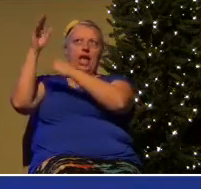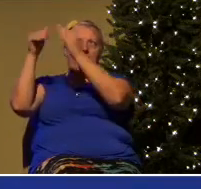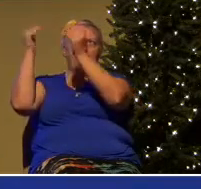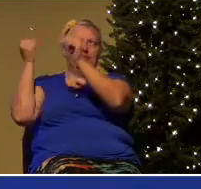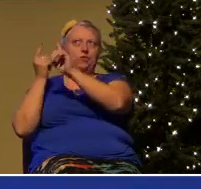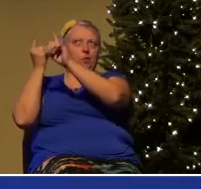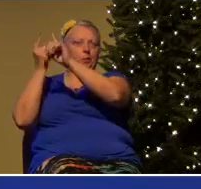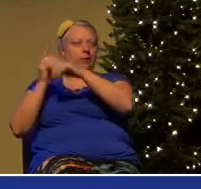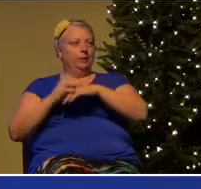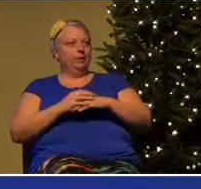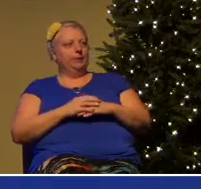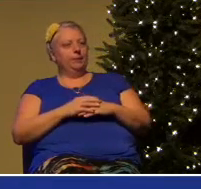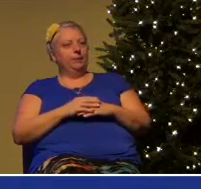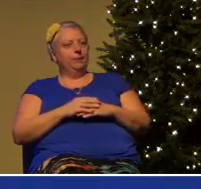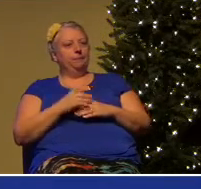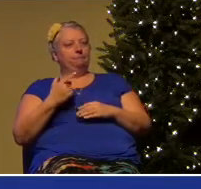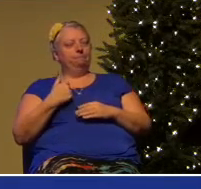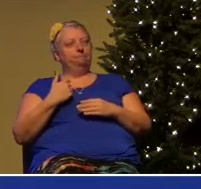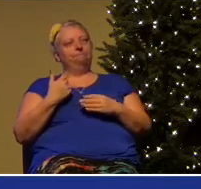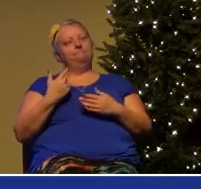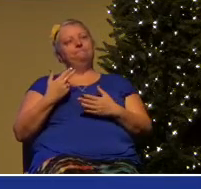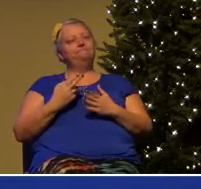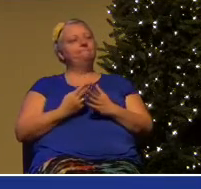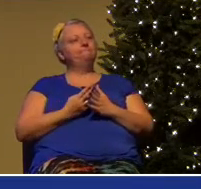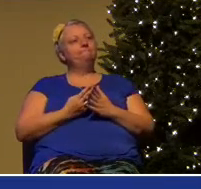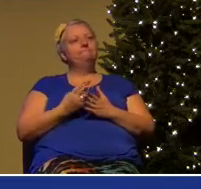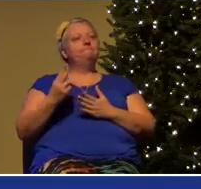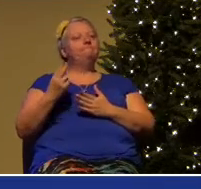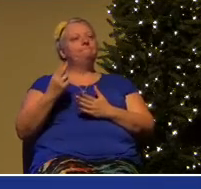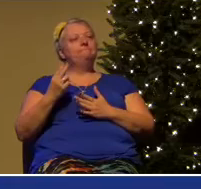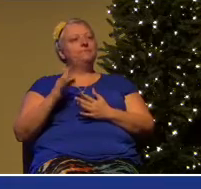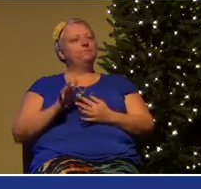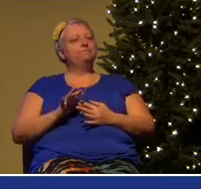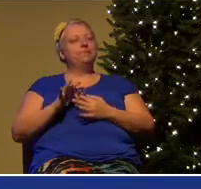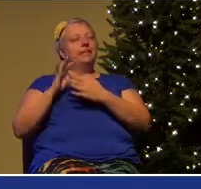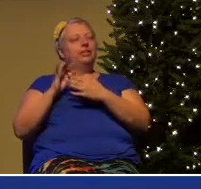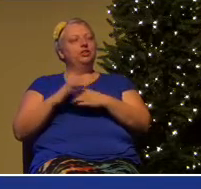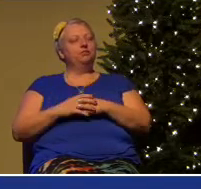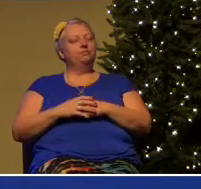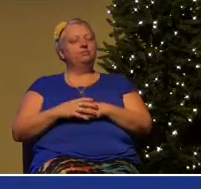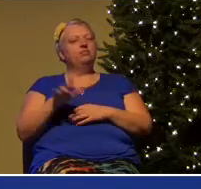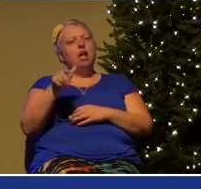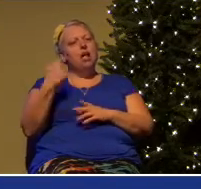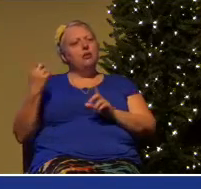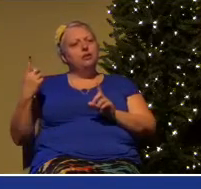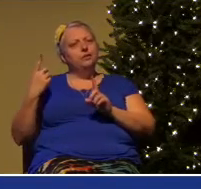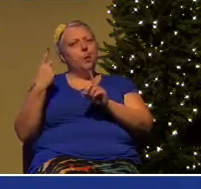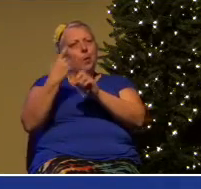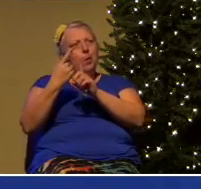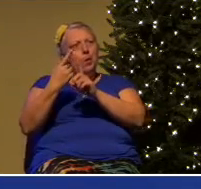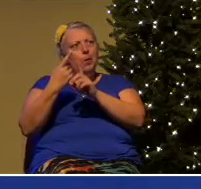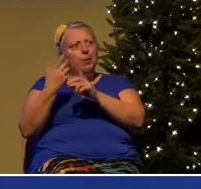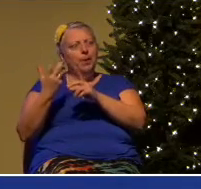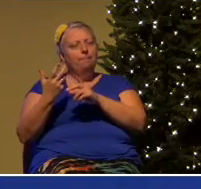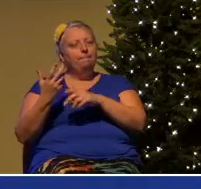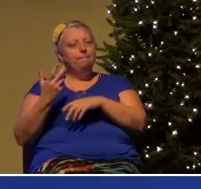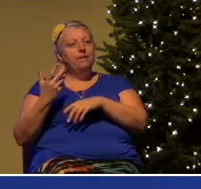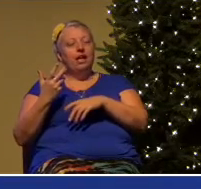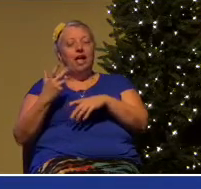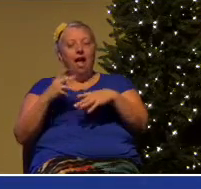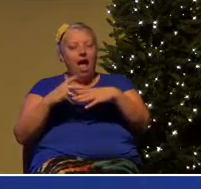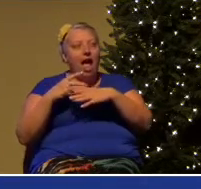The other mission that the church has is to leave the safety of that collective community